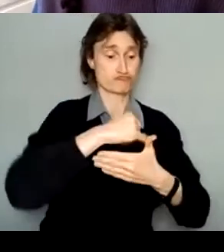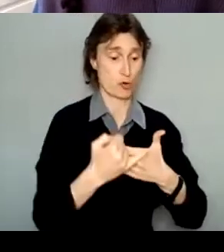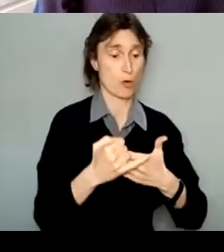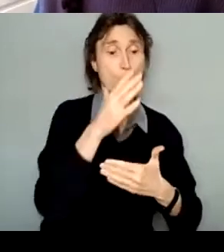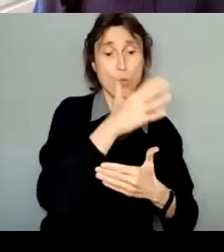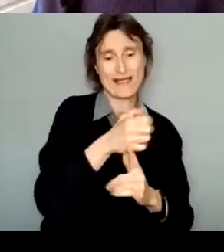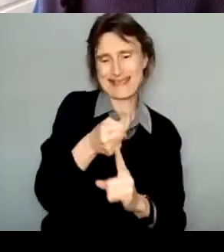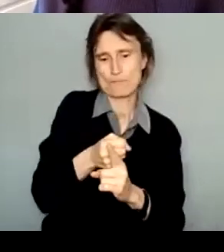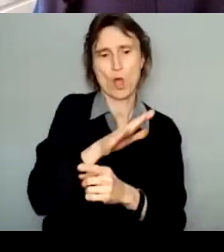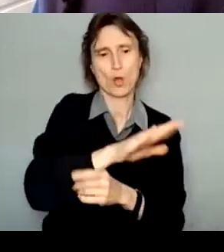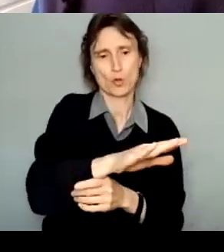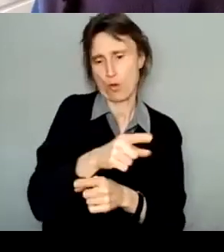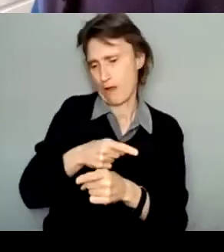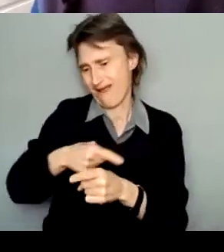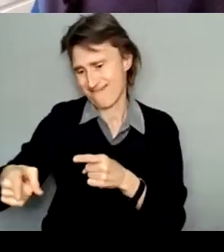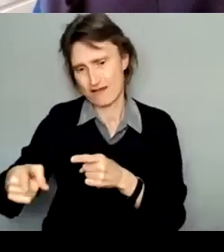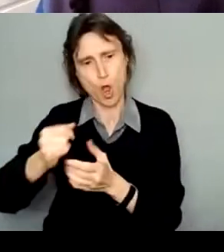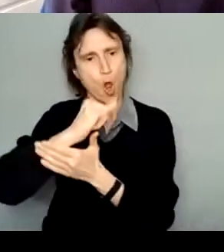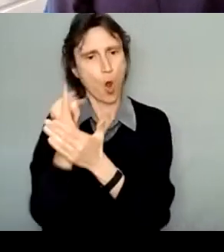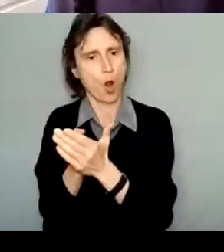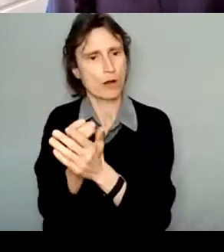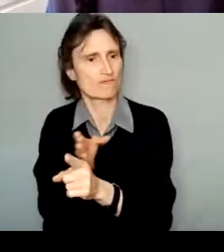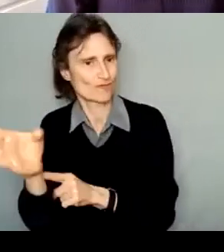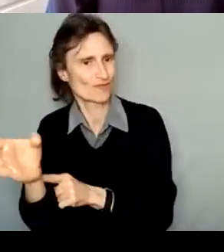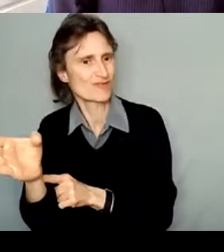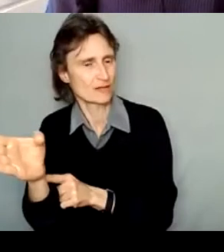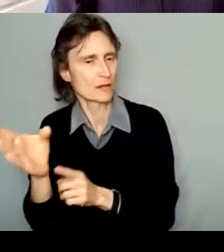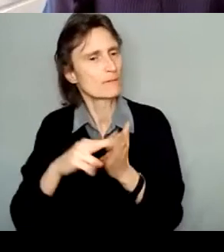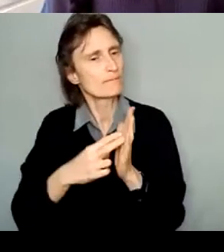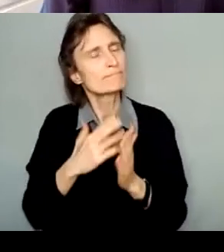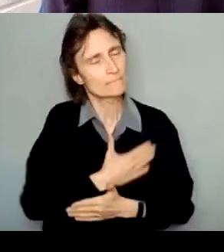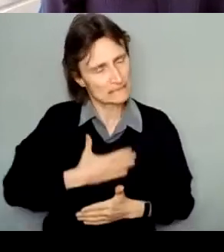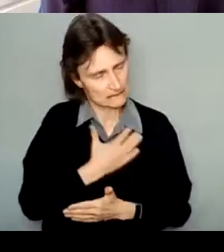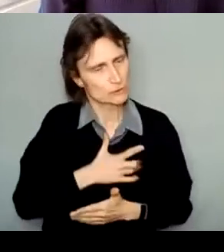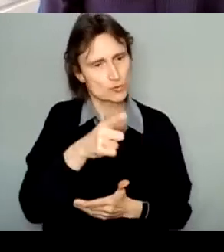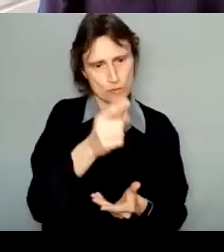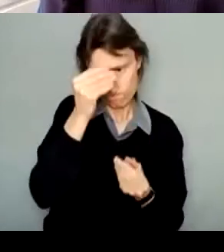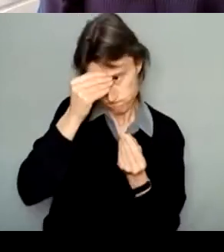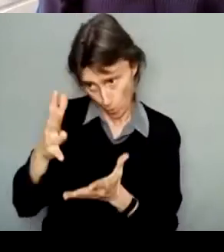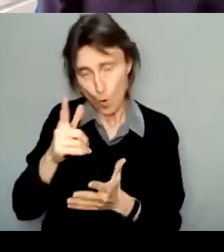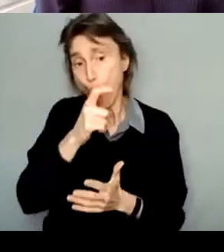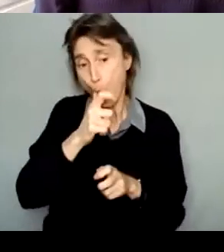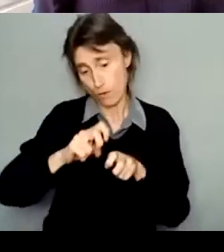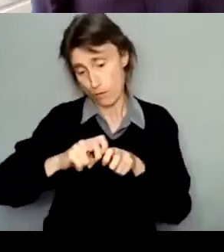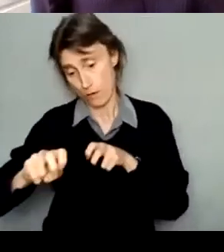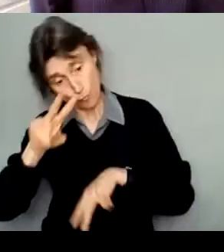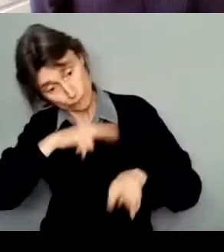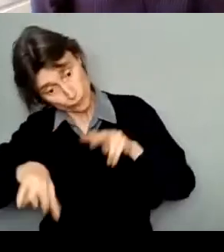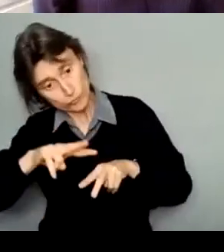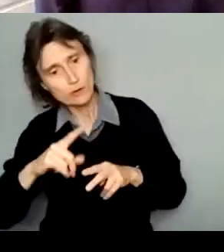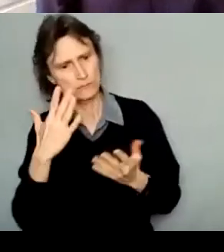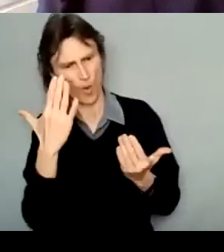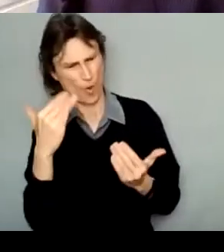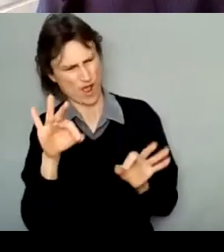There are many types of artistic impacts, so be sure to tell assessors what is most important to you and why. How will this project